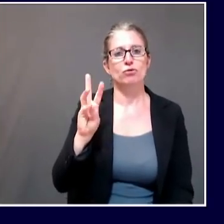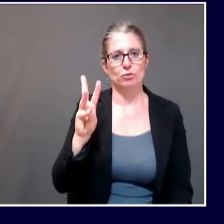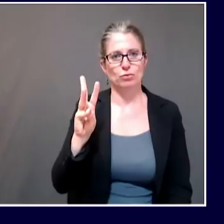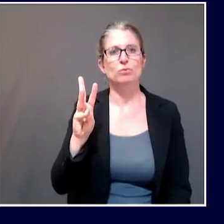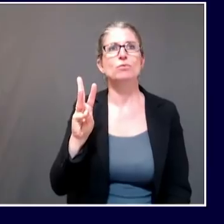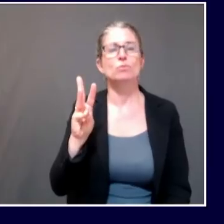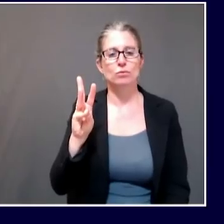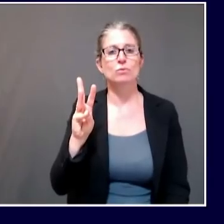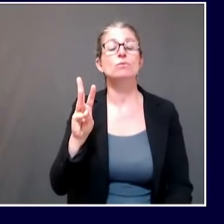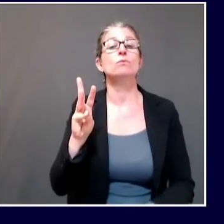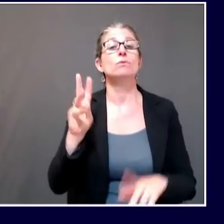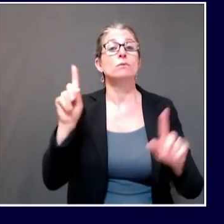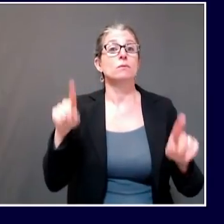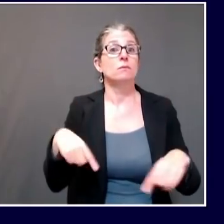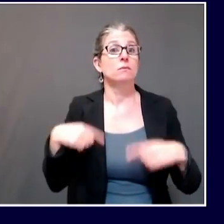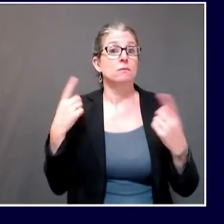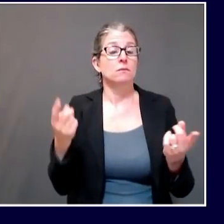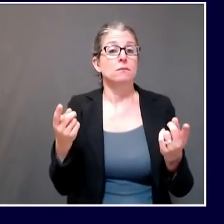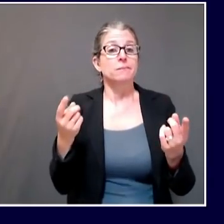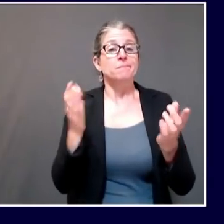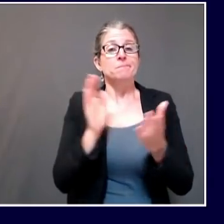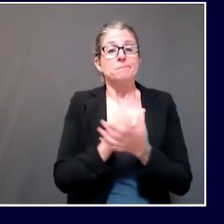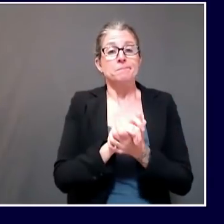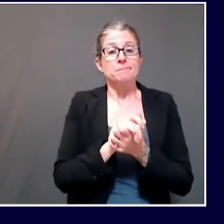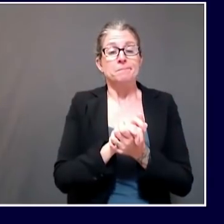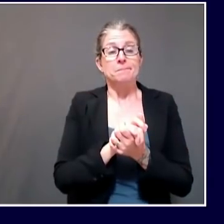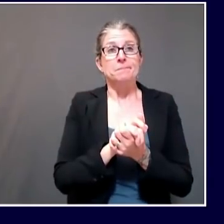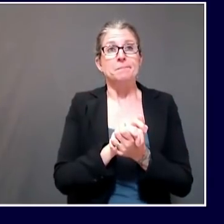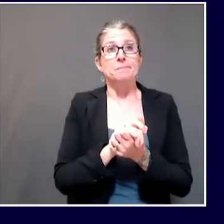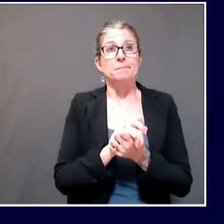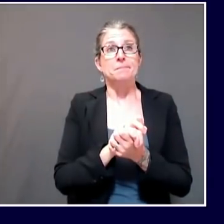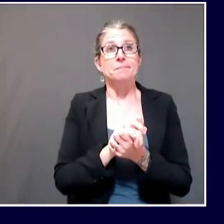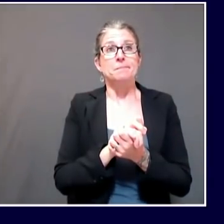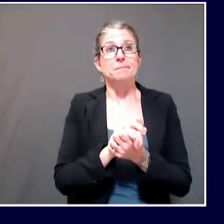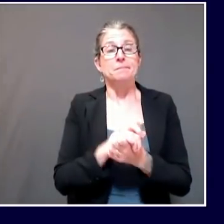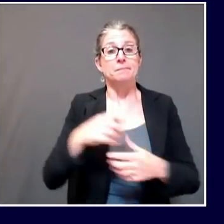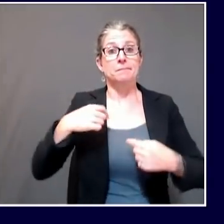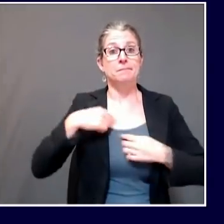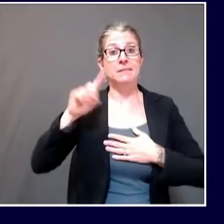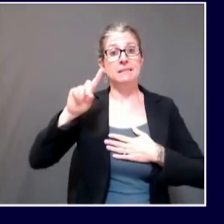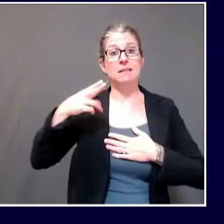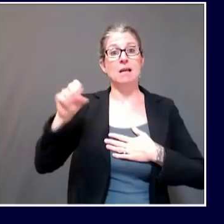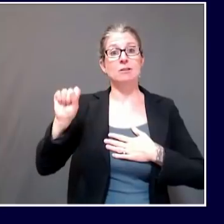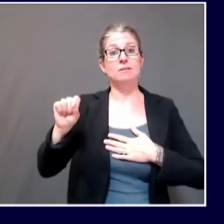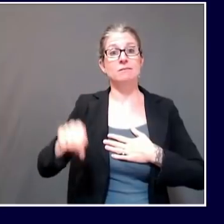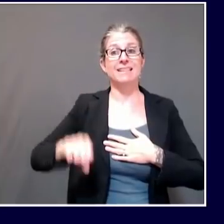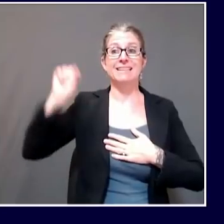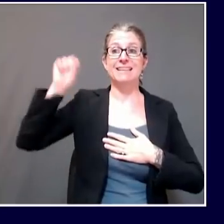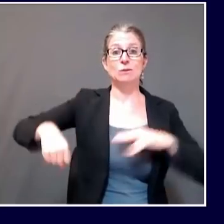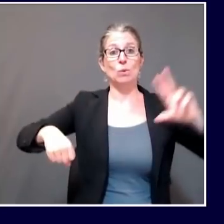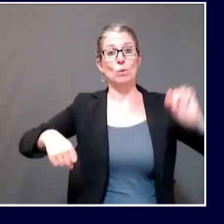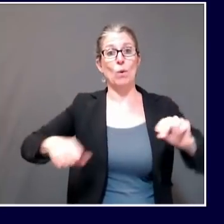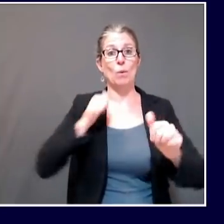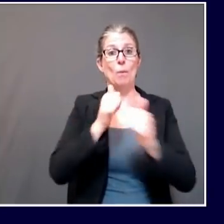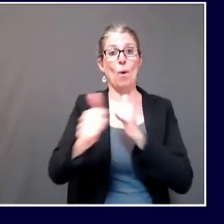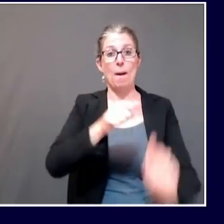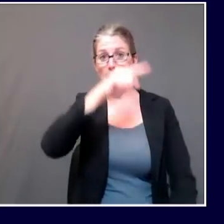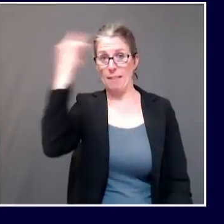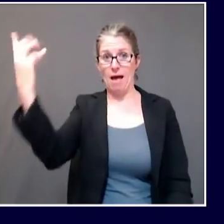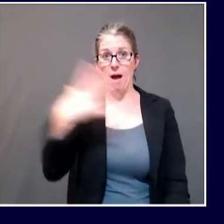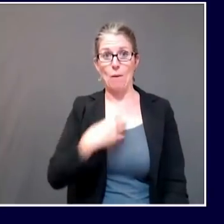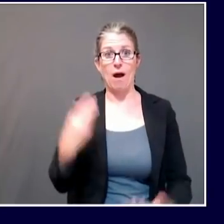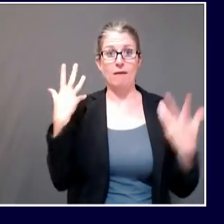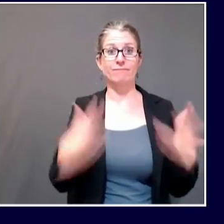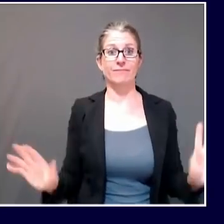whether or not there can be school sports. It's more when and how. How do we take each activity